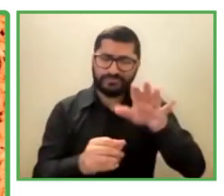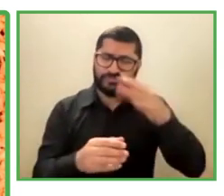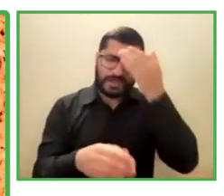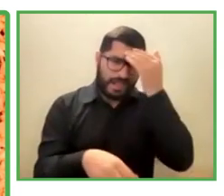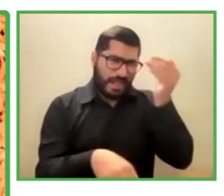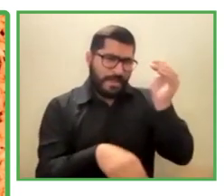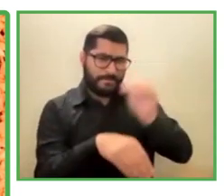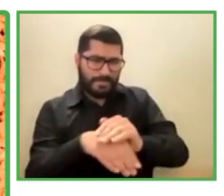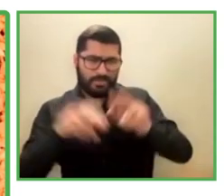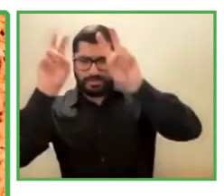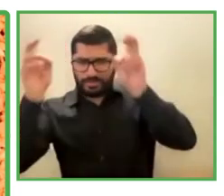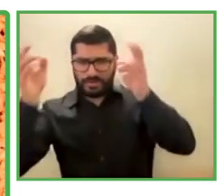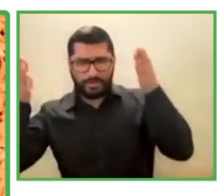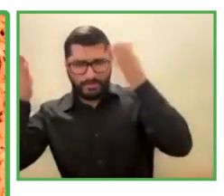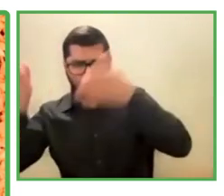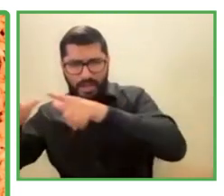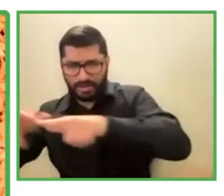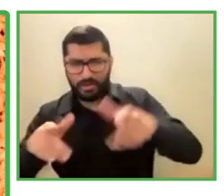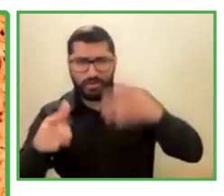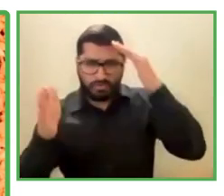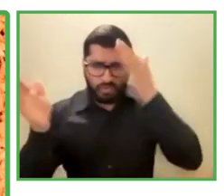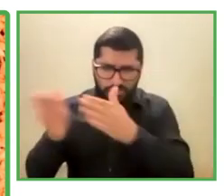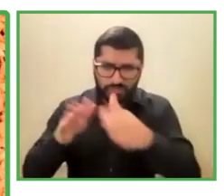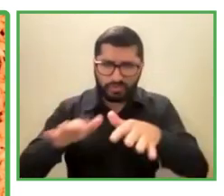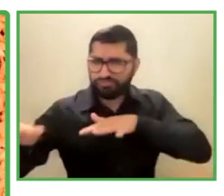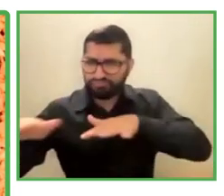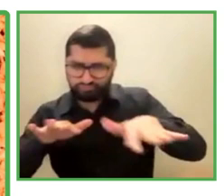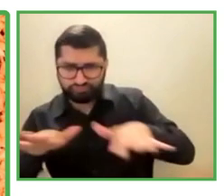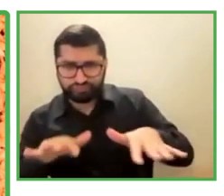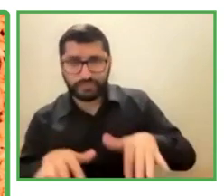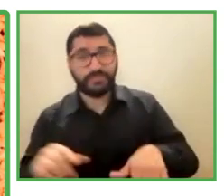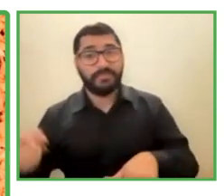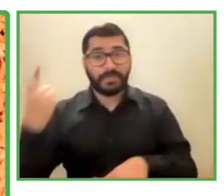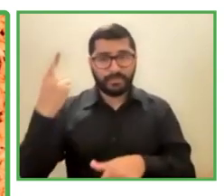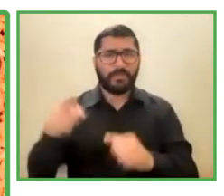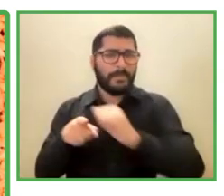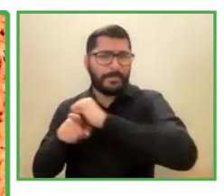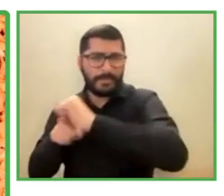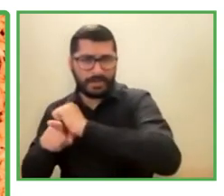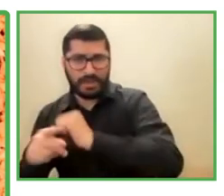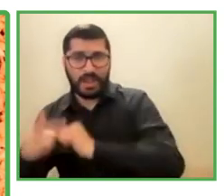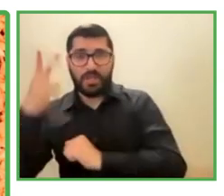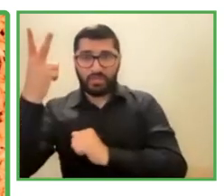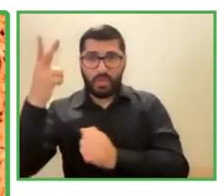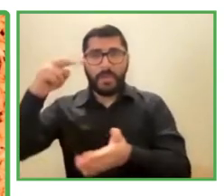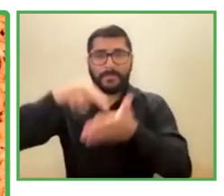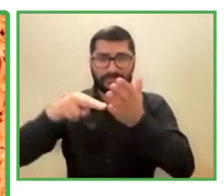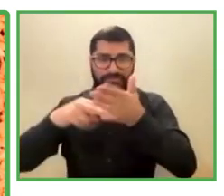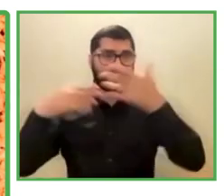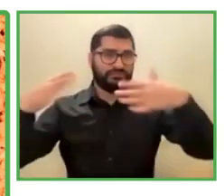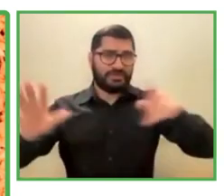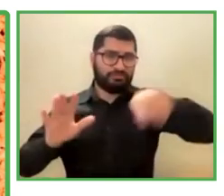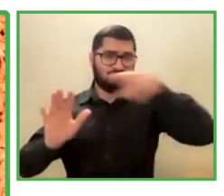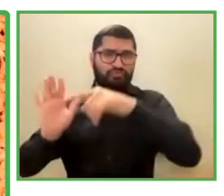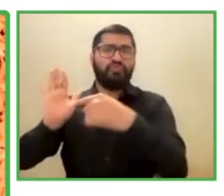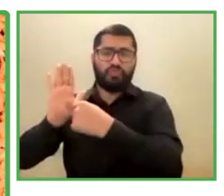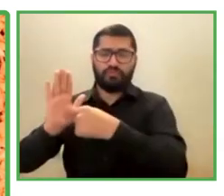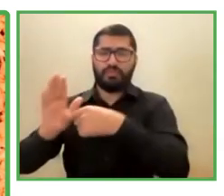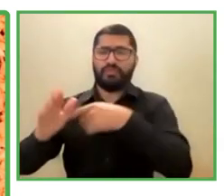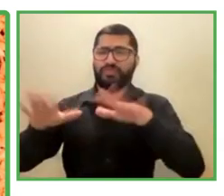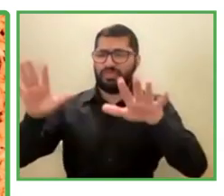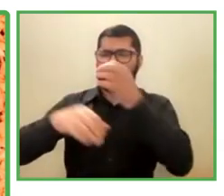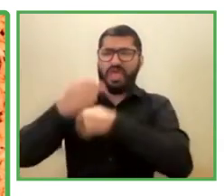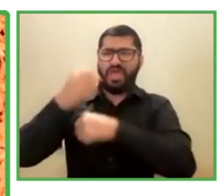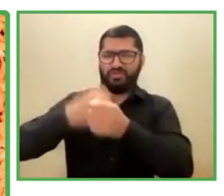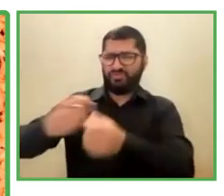and we started to dream with this start. First with a two-month internship. And we started to